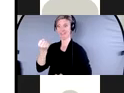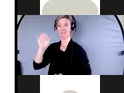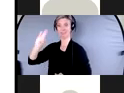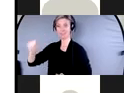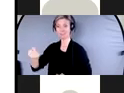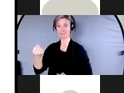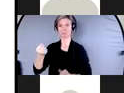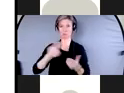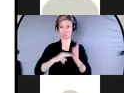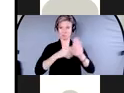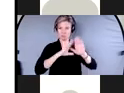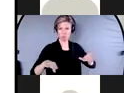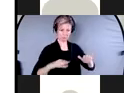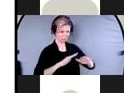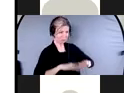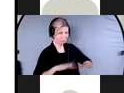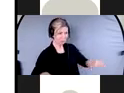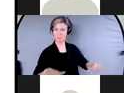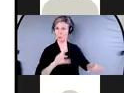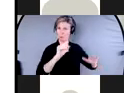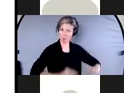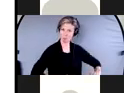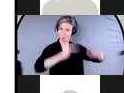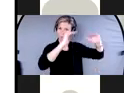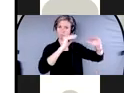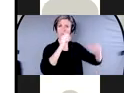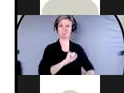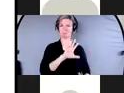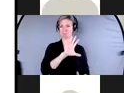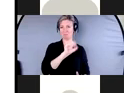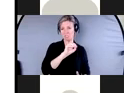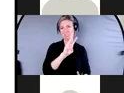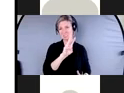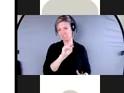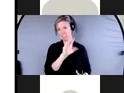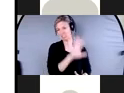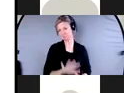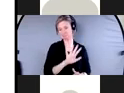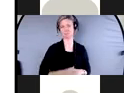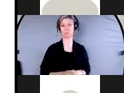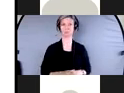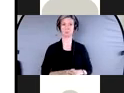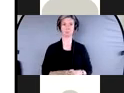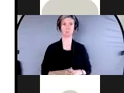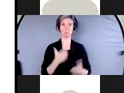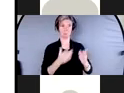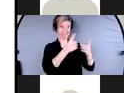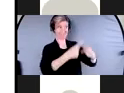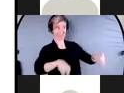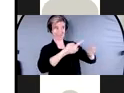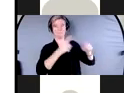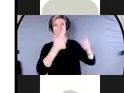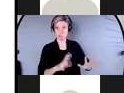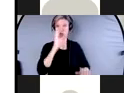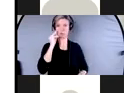children, children. So individuals may have had previous experiences of abuse. Ageism